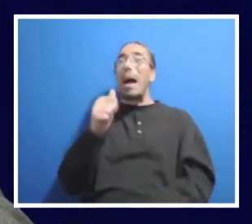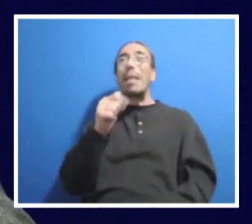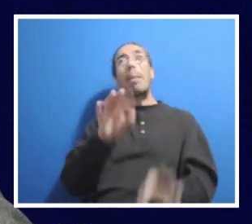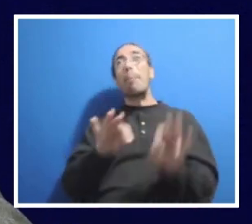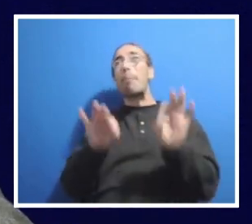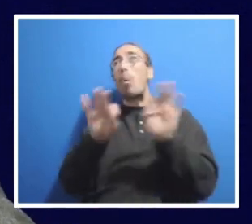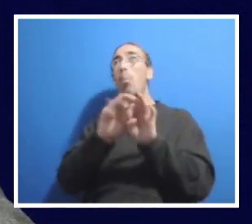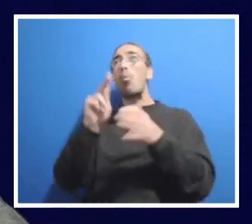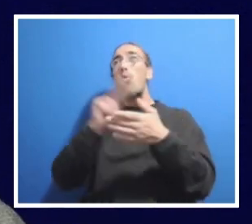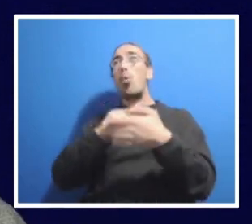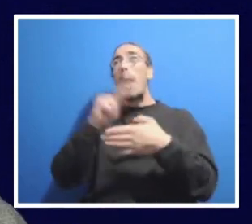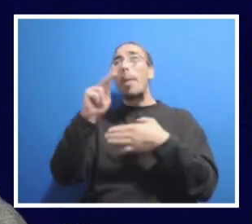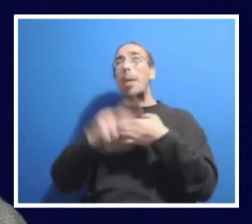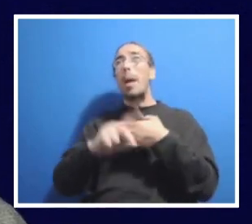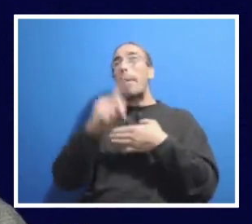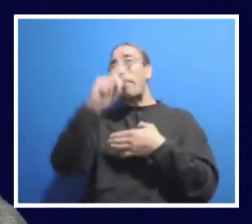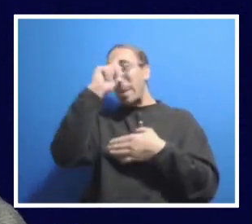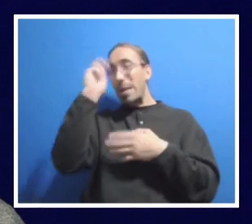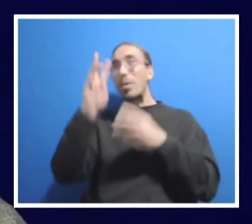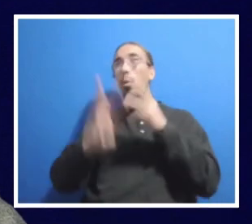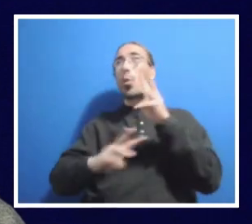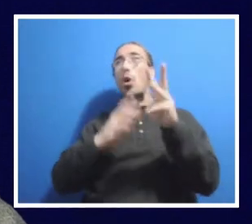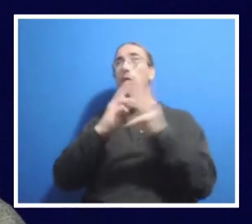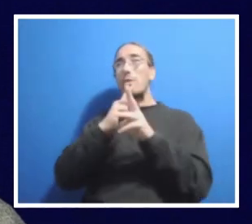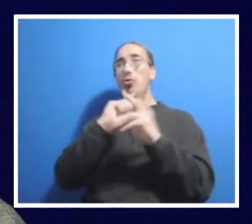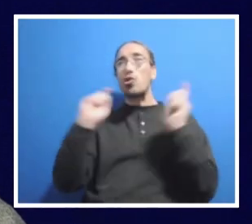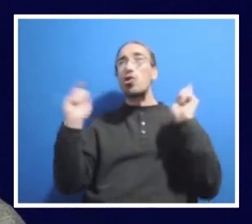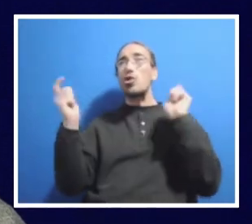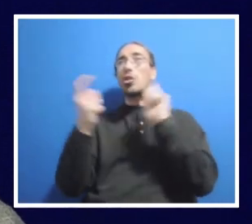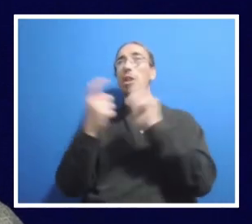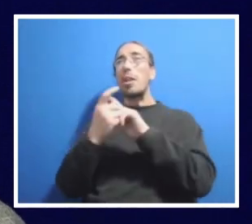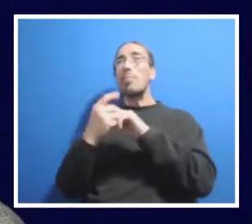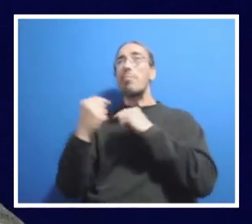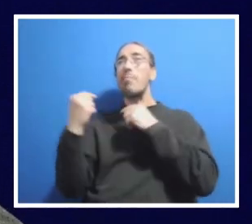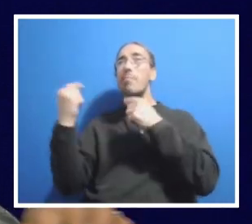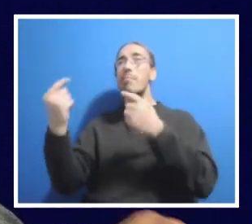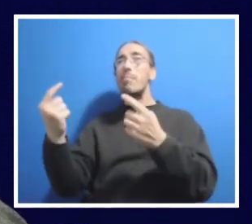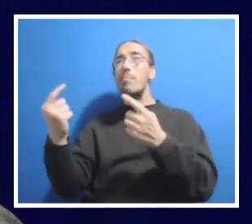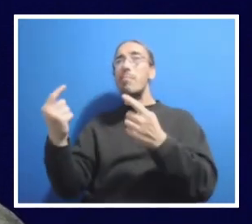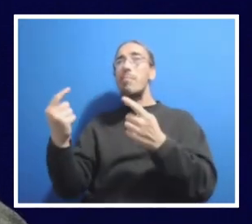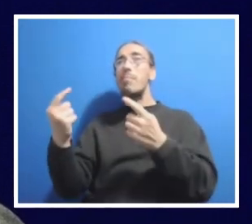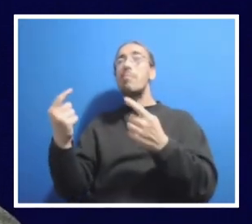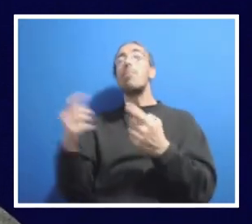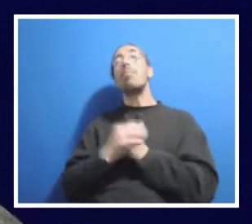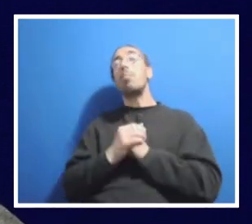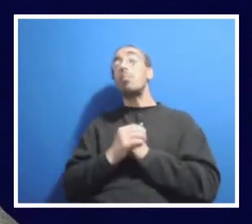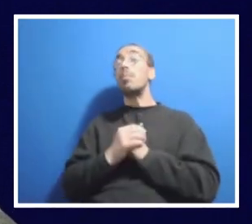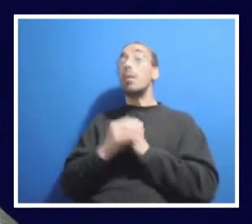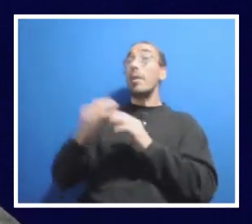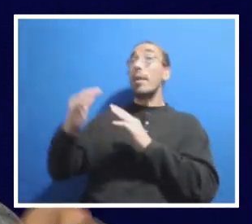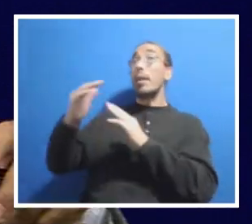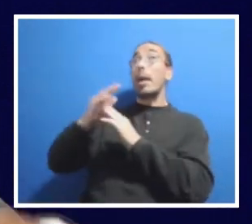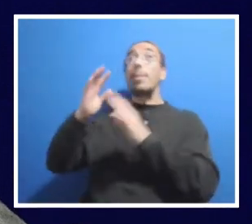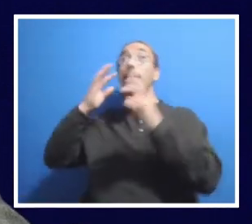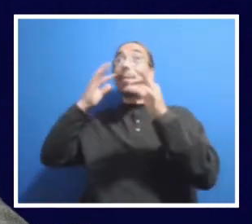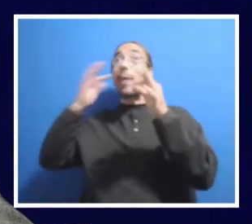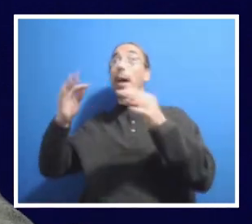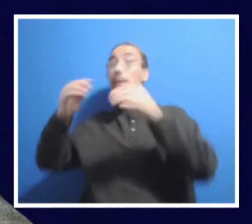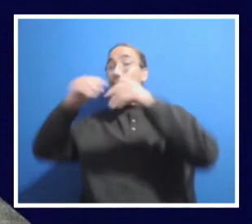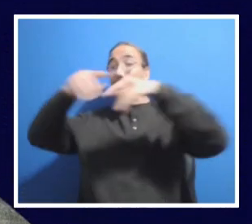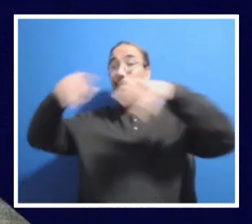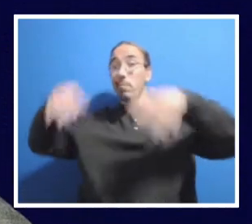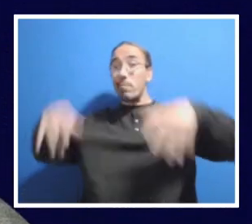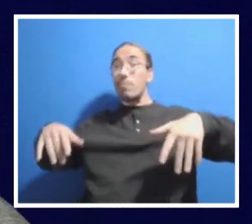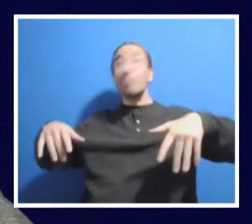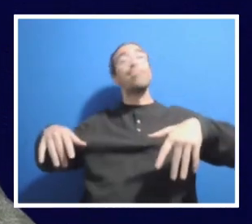the world has changed. These will not be top-down decisions. None of us in this room want to look across our